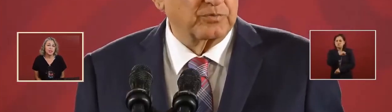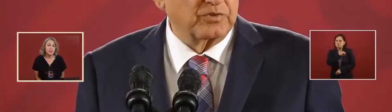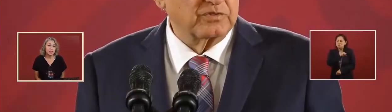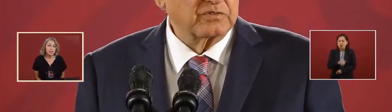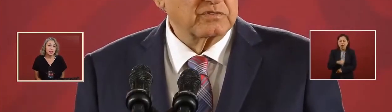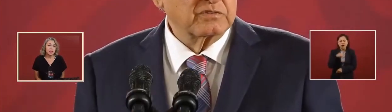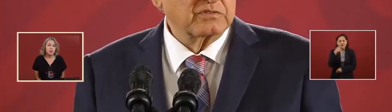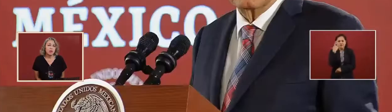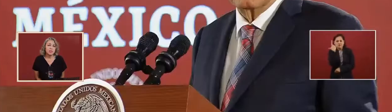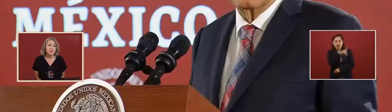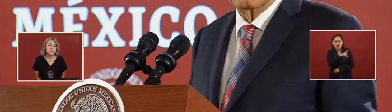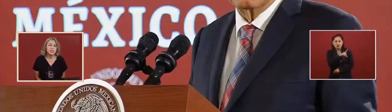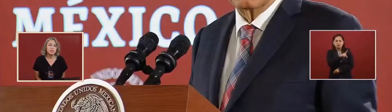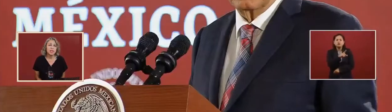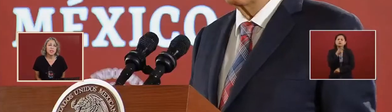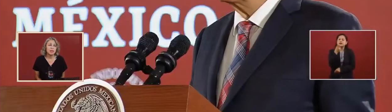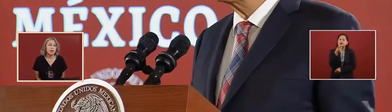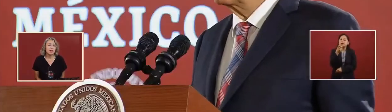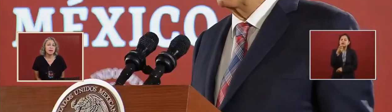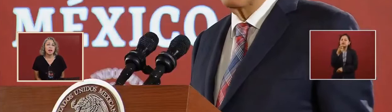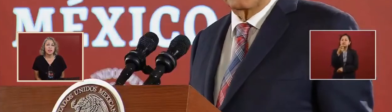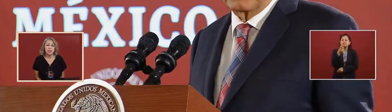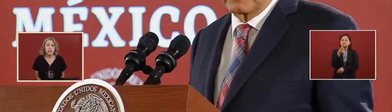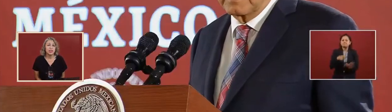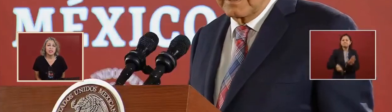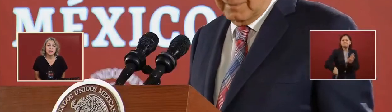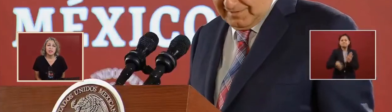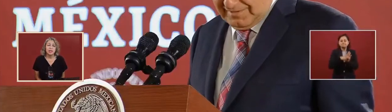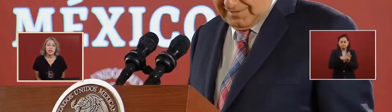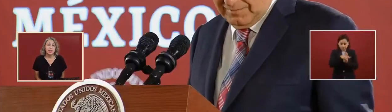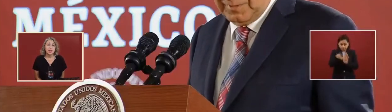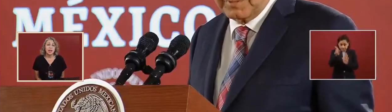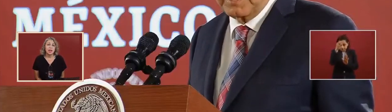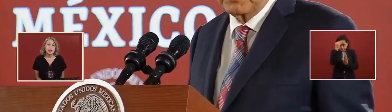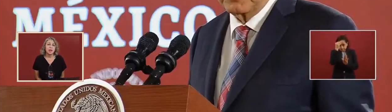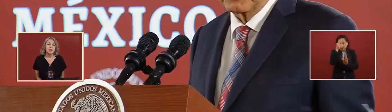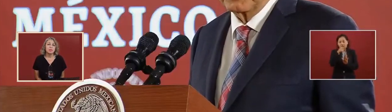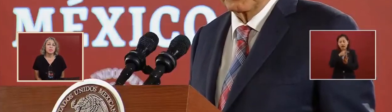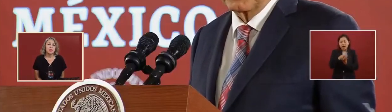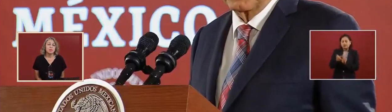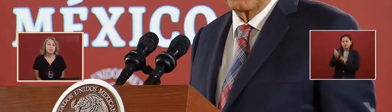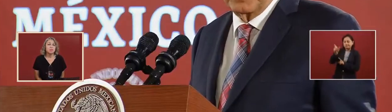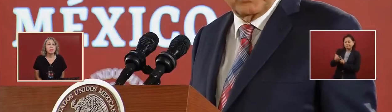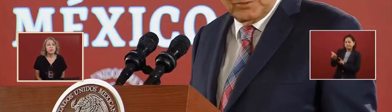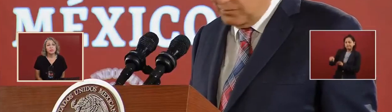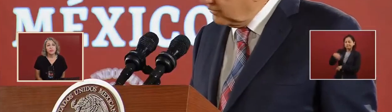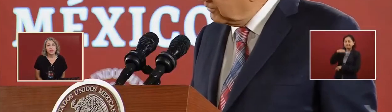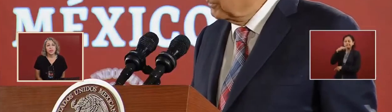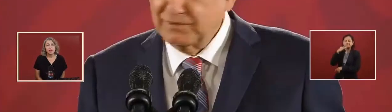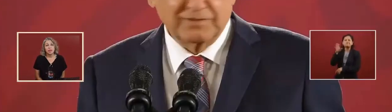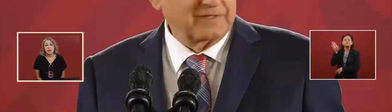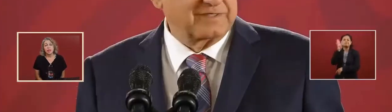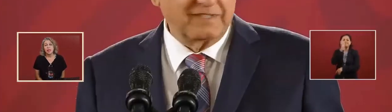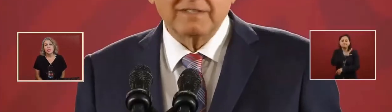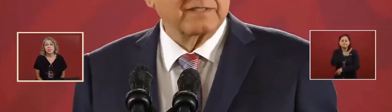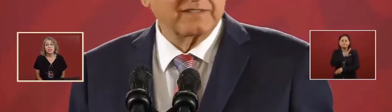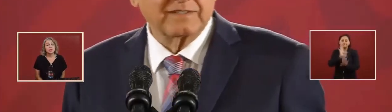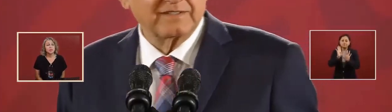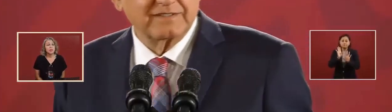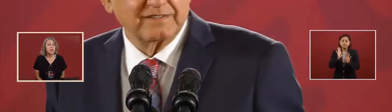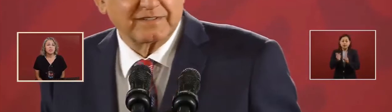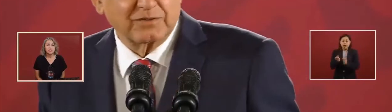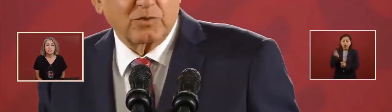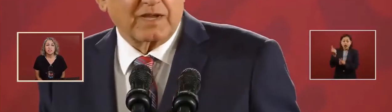not good. And not be... And he says, my adversaries don't like that. But